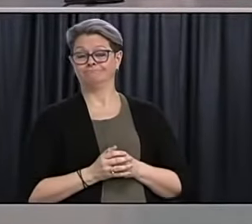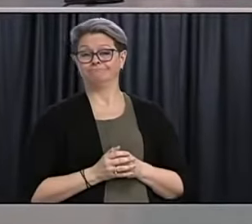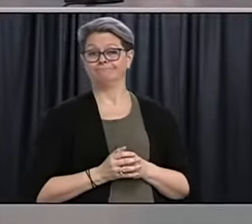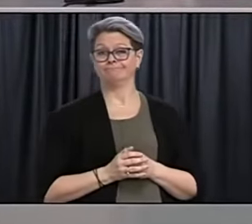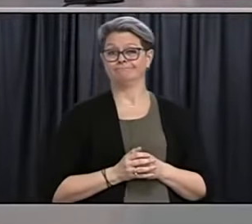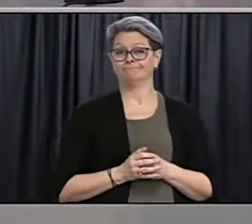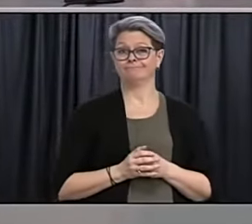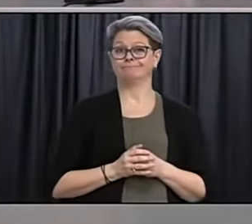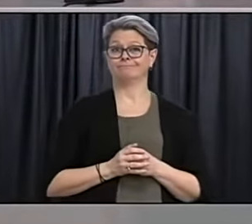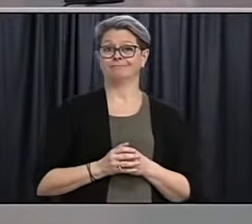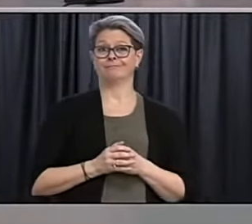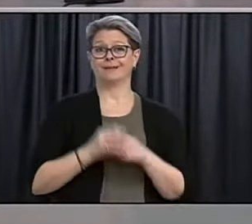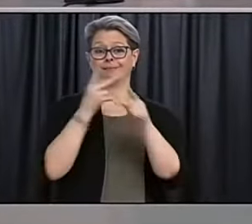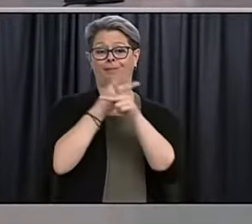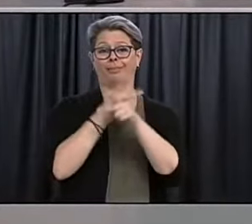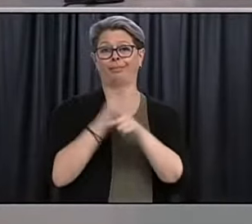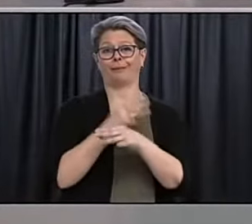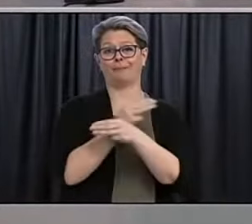Carry the one.